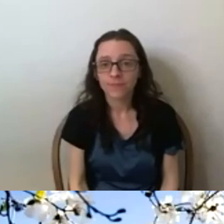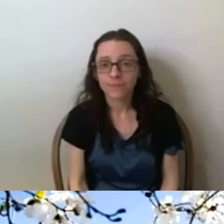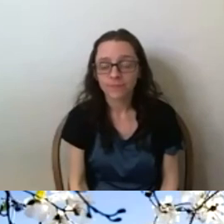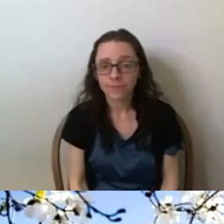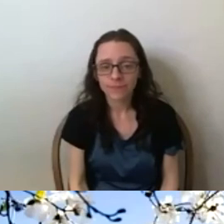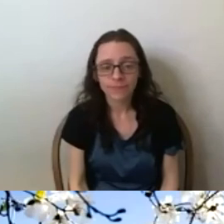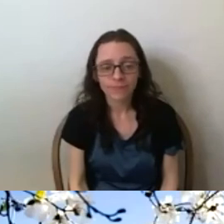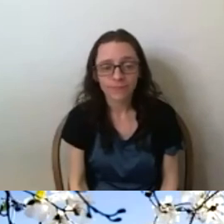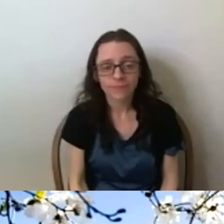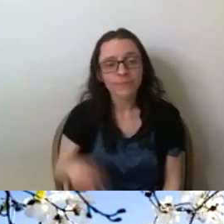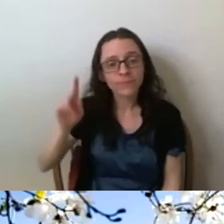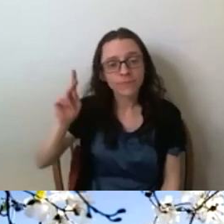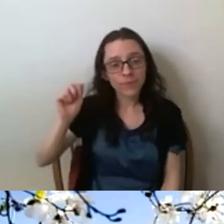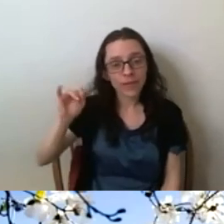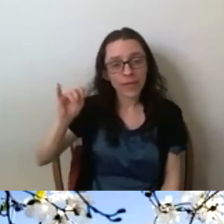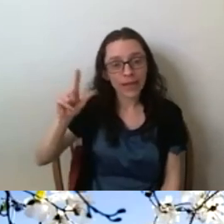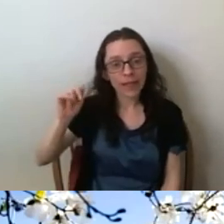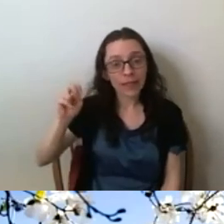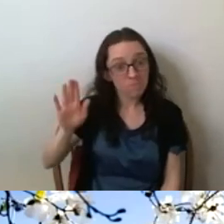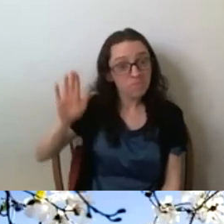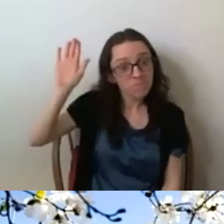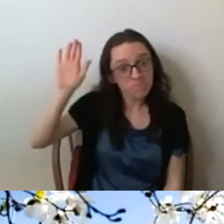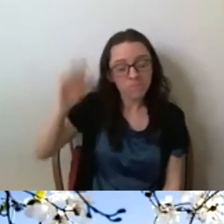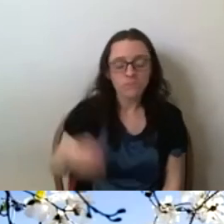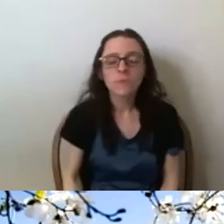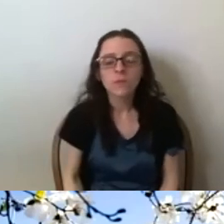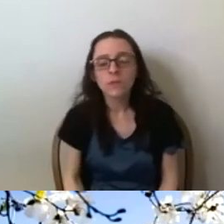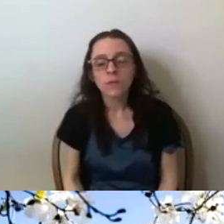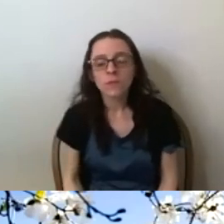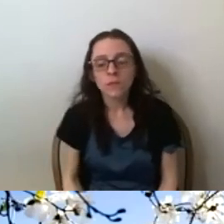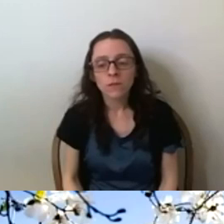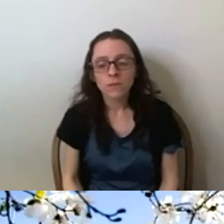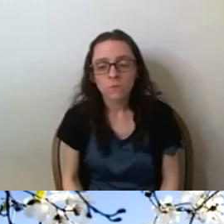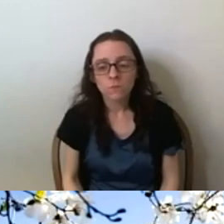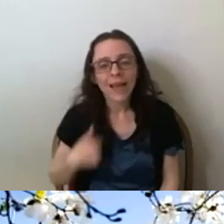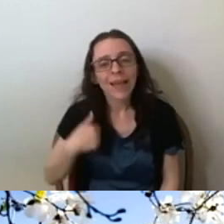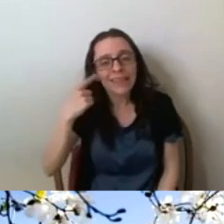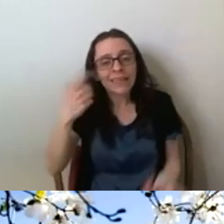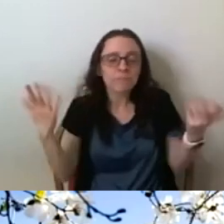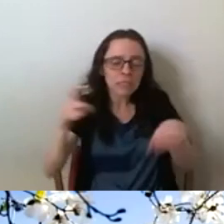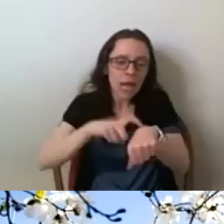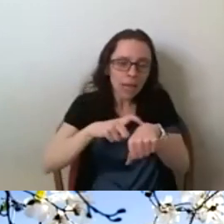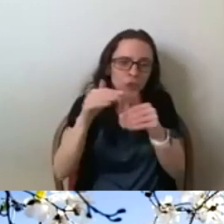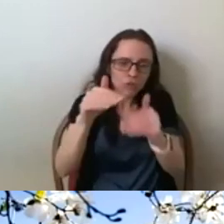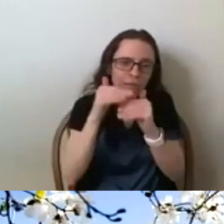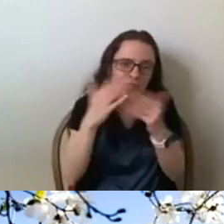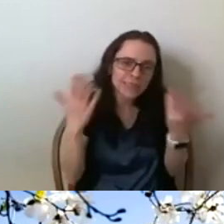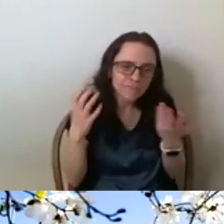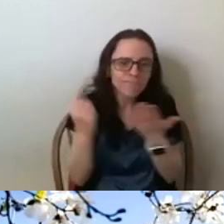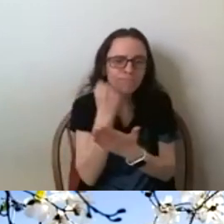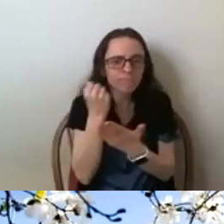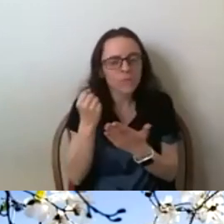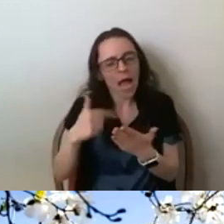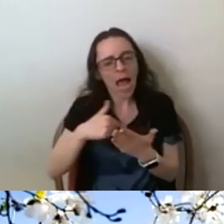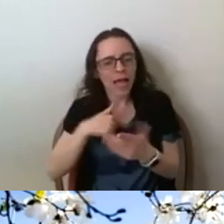I can also answer. think, um, obviously given the time restraints, I, I was only able to focus on so much,